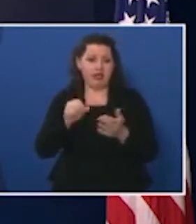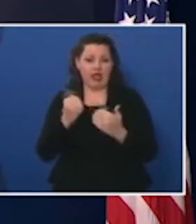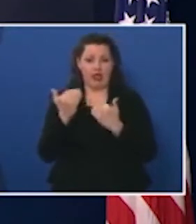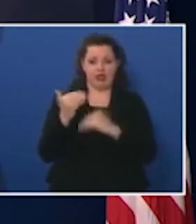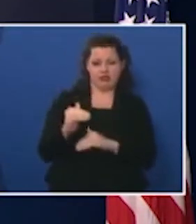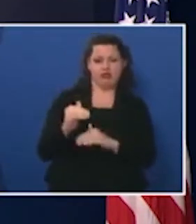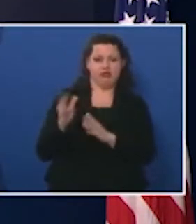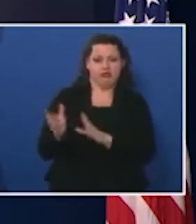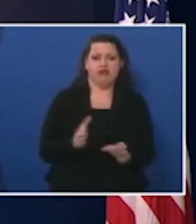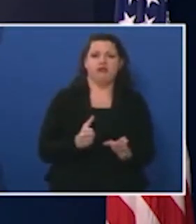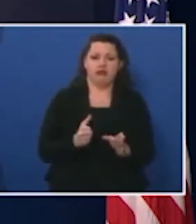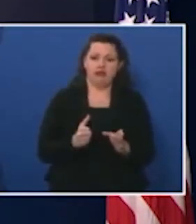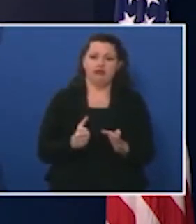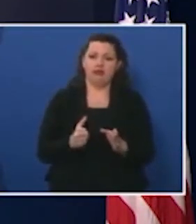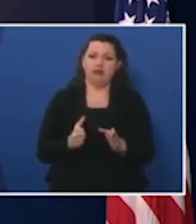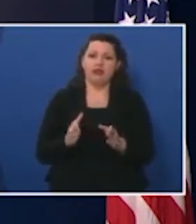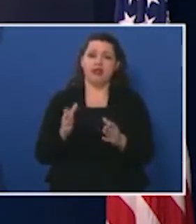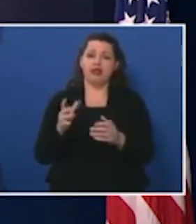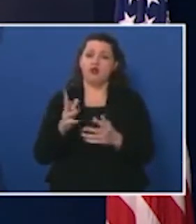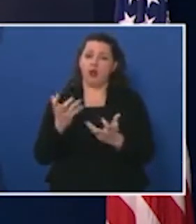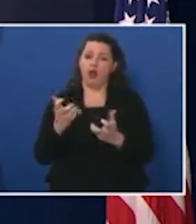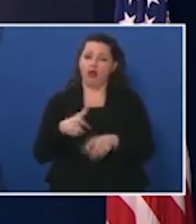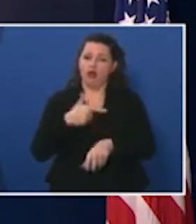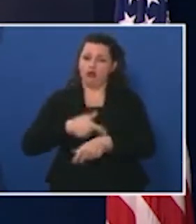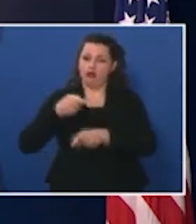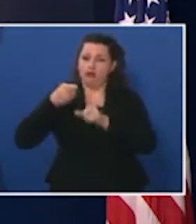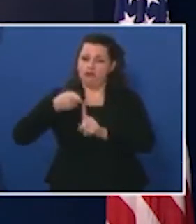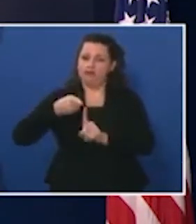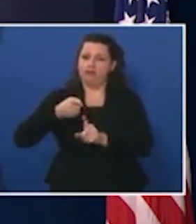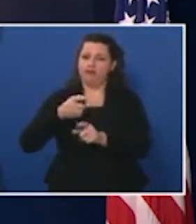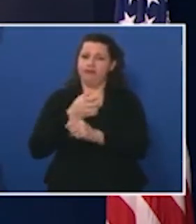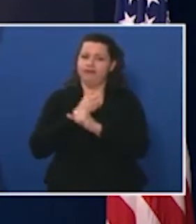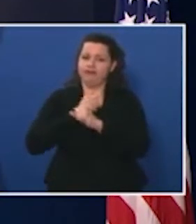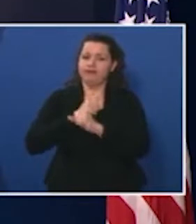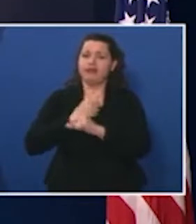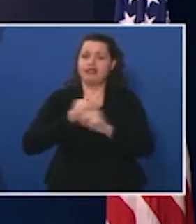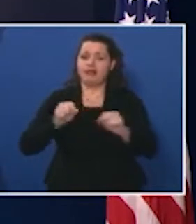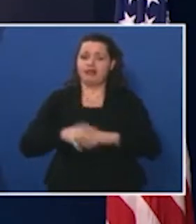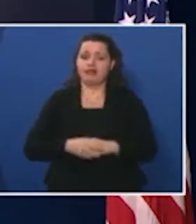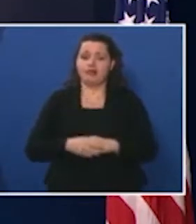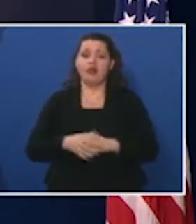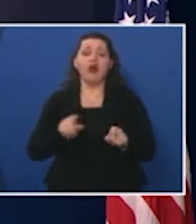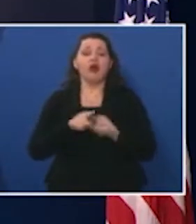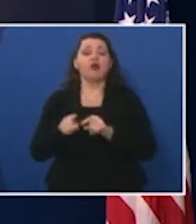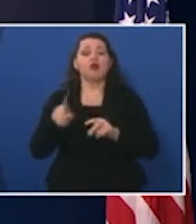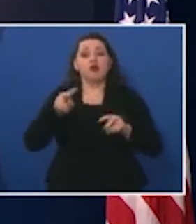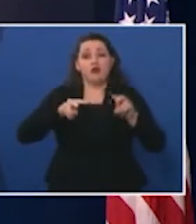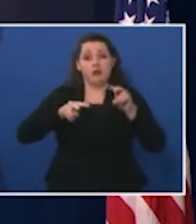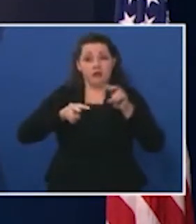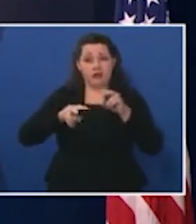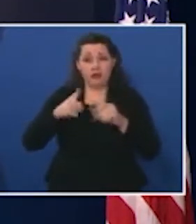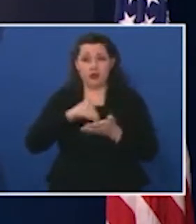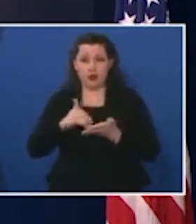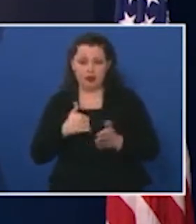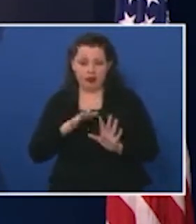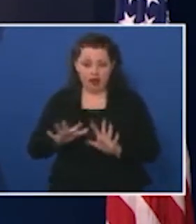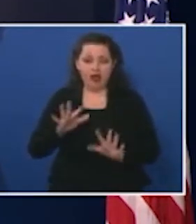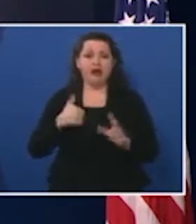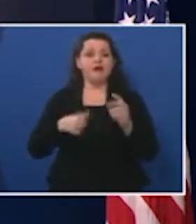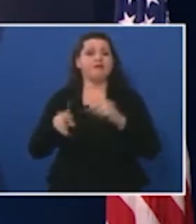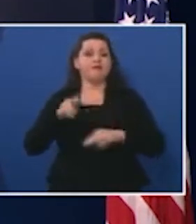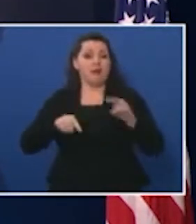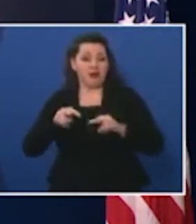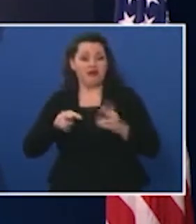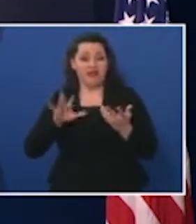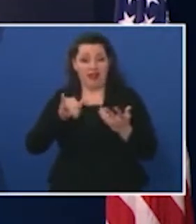term results that we want and need we're also monitoring potential monitoring monitoring monitoring monitoring excuse me the potential